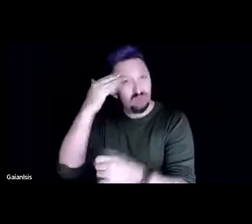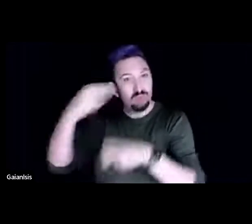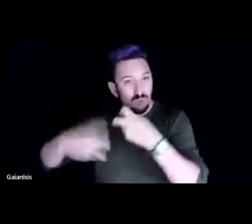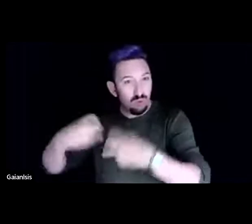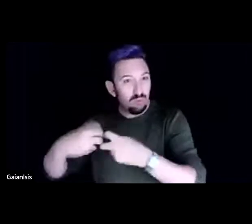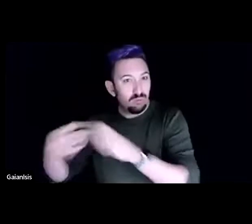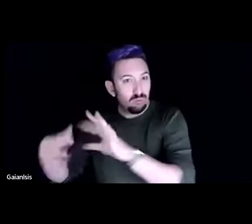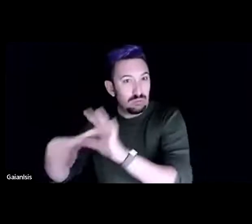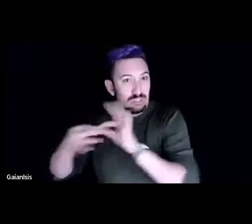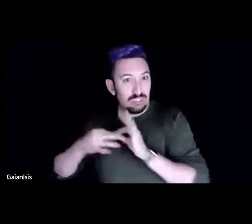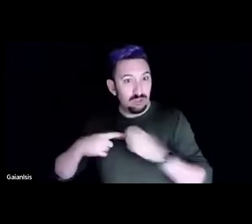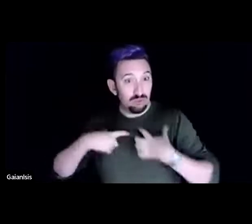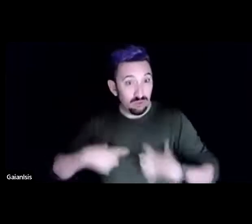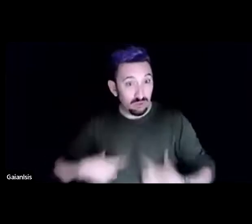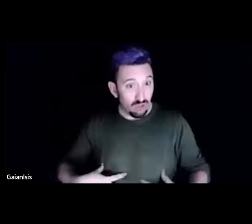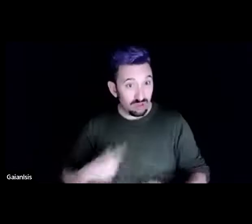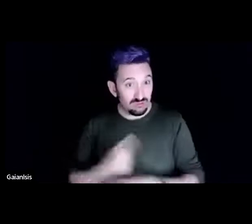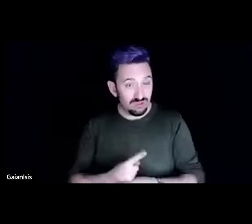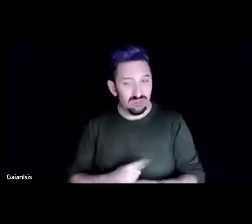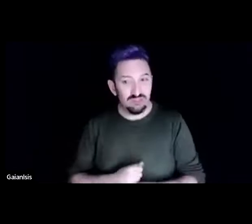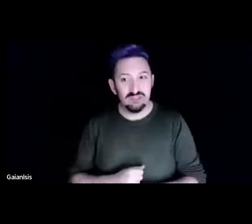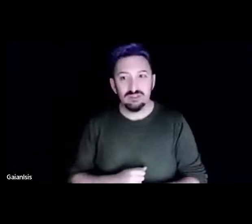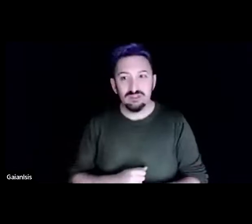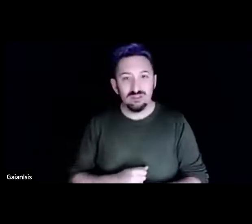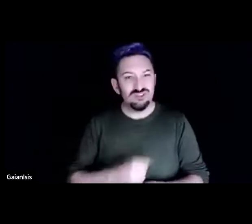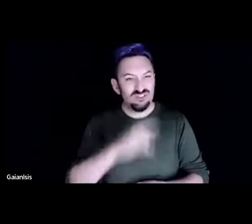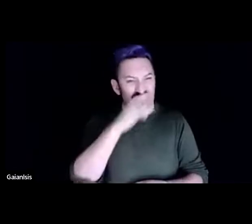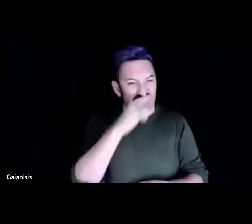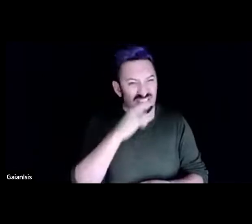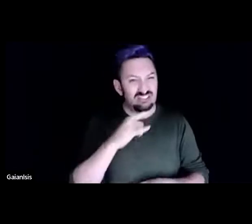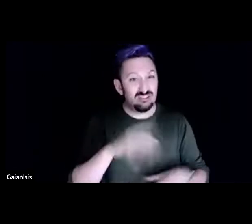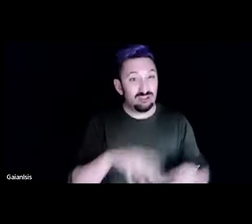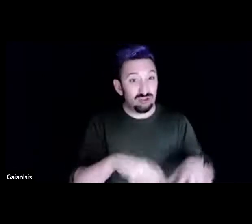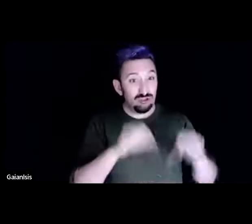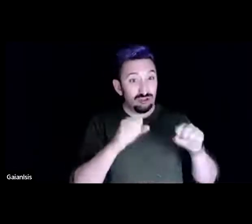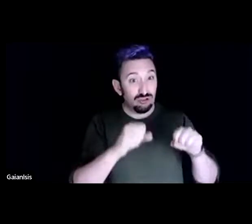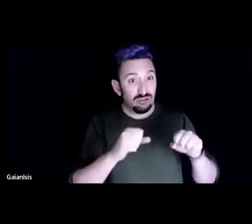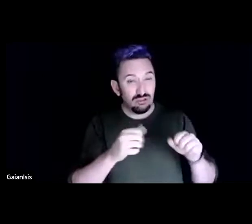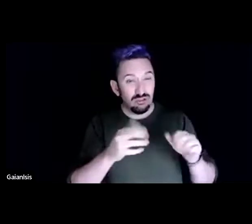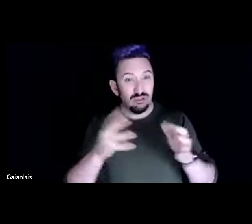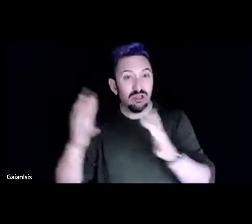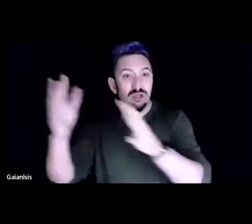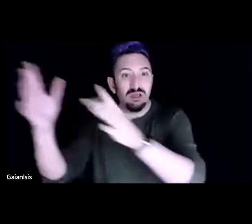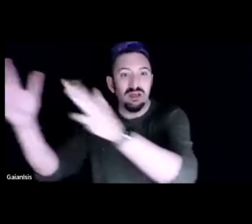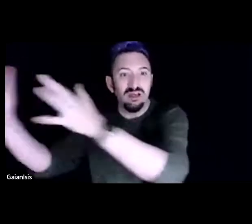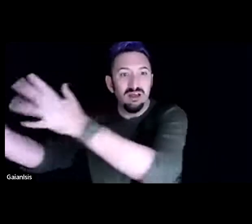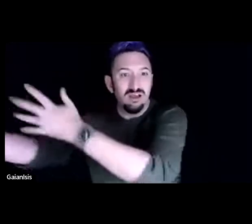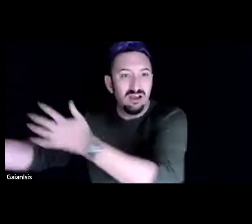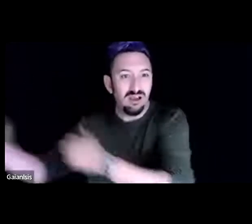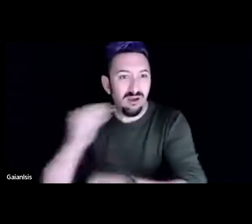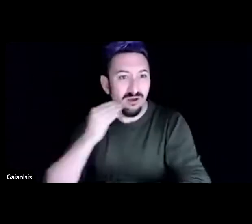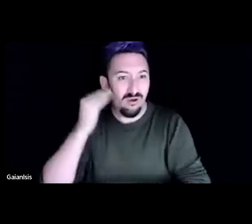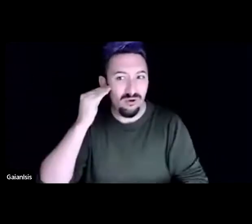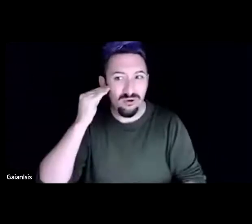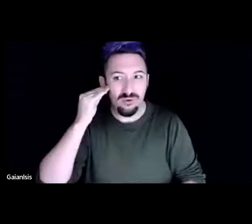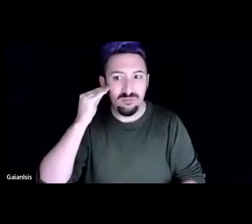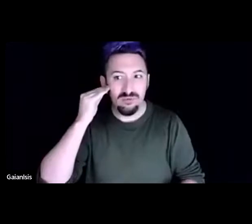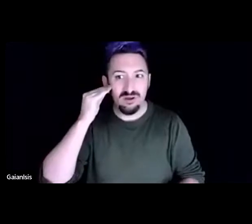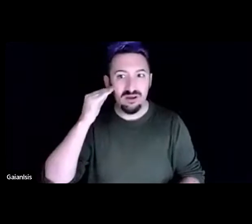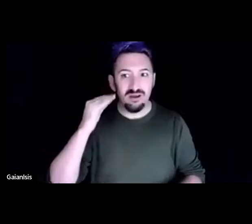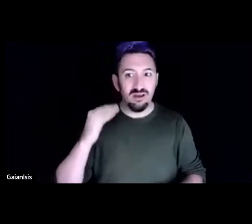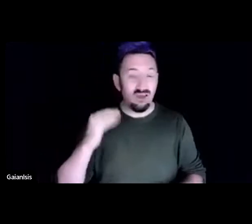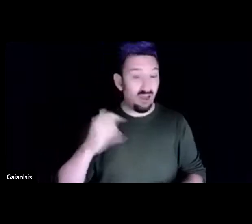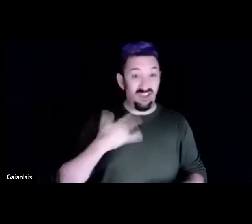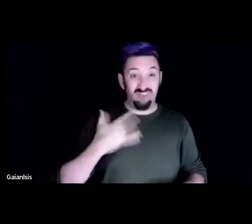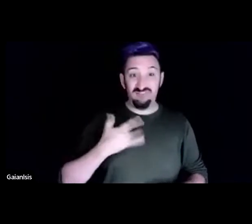took all this stuff home and i sat down and i cried because never felt so empowered first of all when people